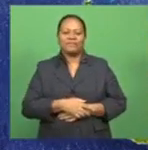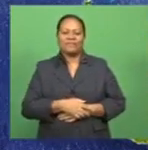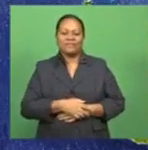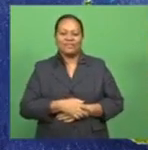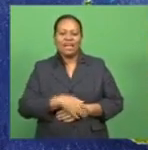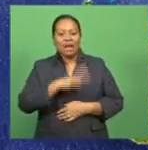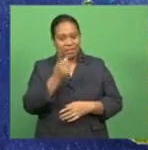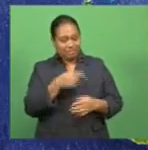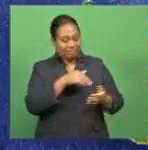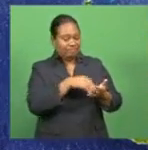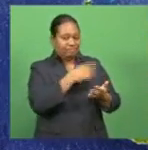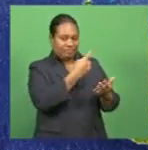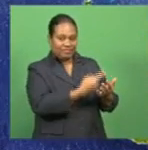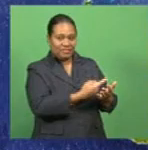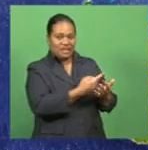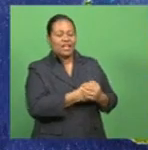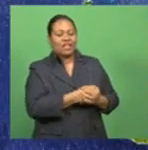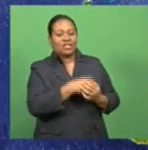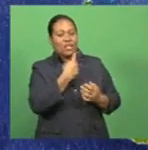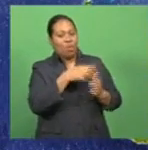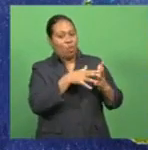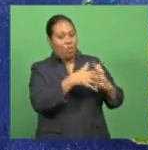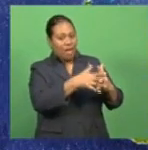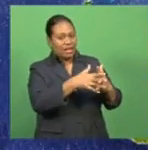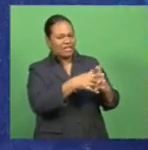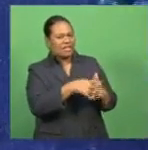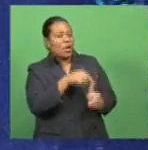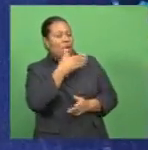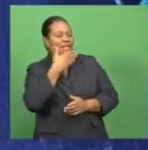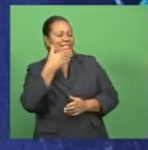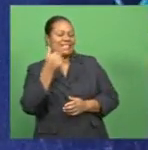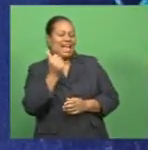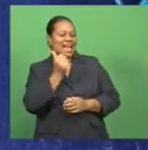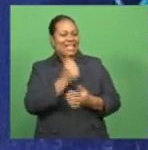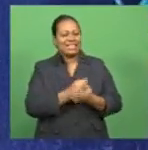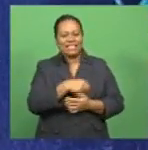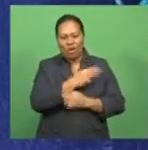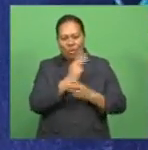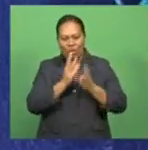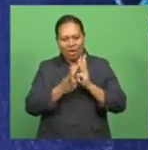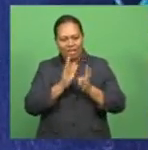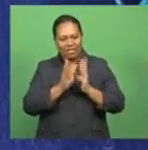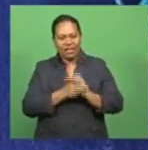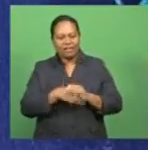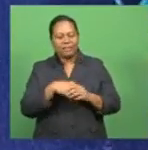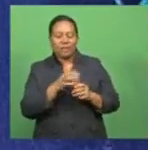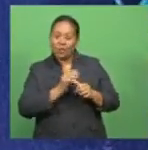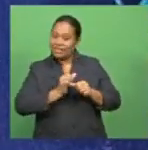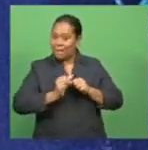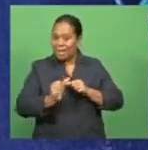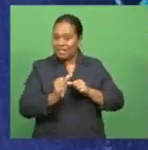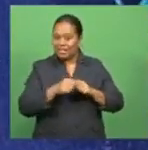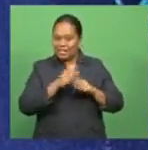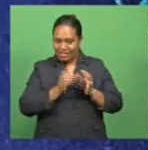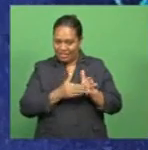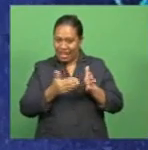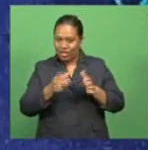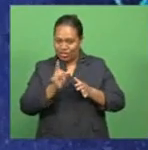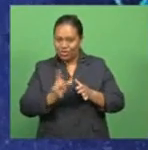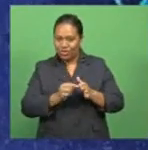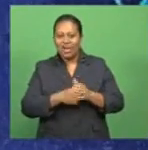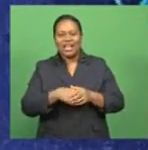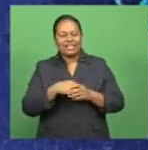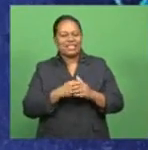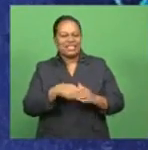the other centers. Looking to the west, it was actually nice and settled. You know what's the best thing to do right now? Is